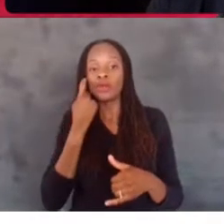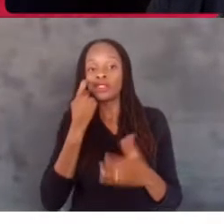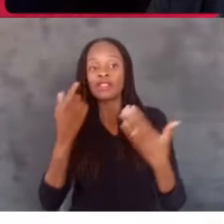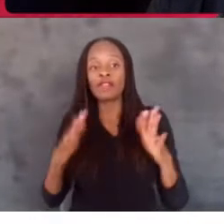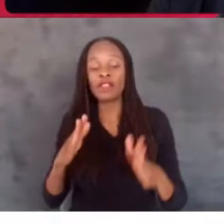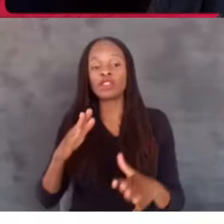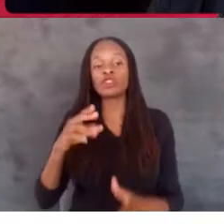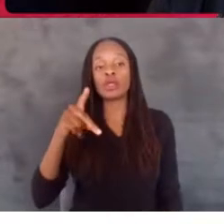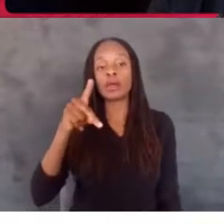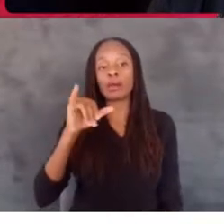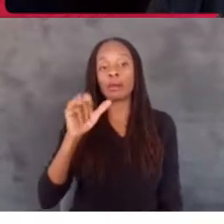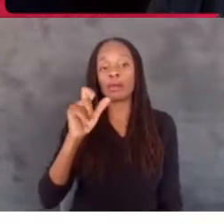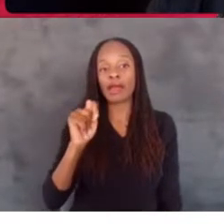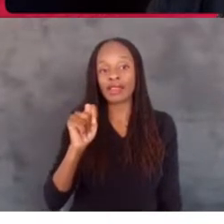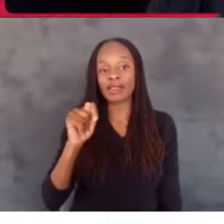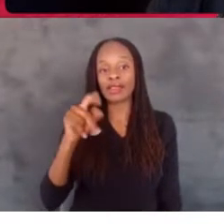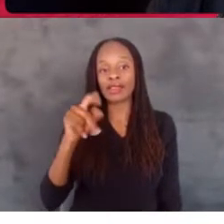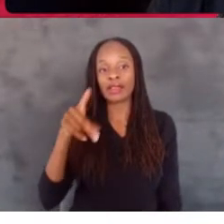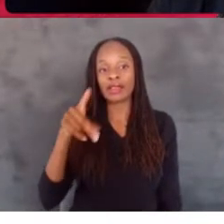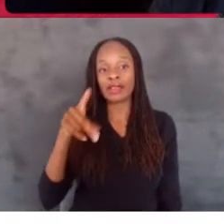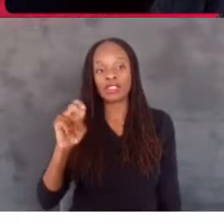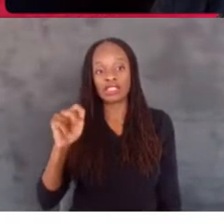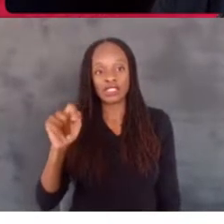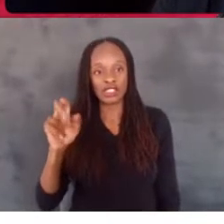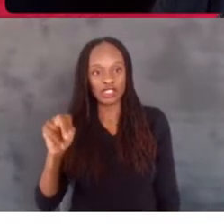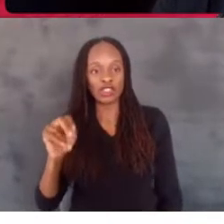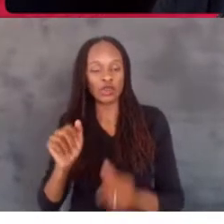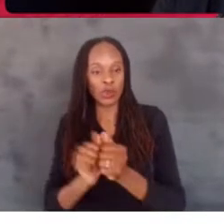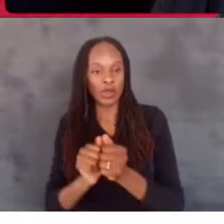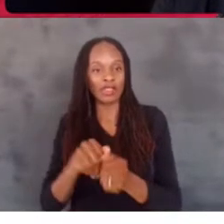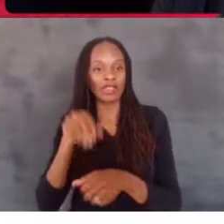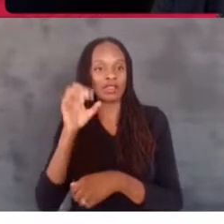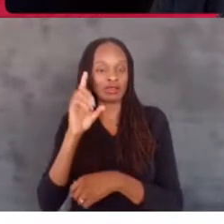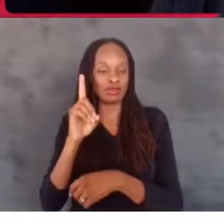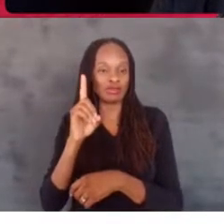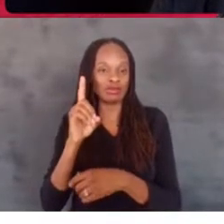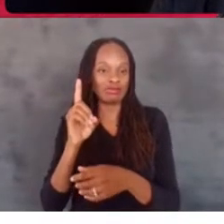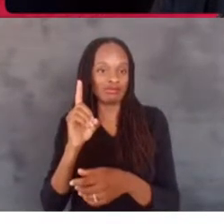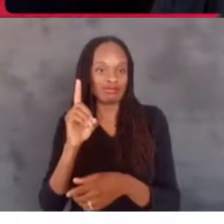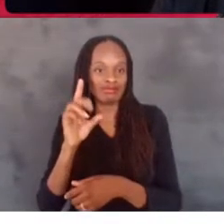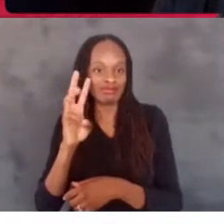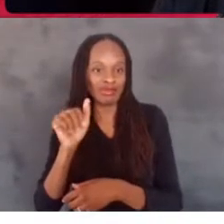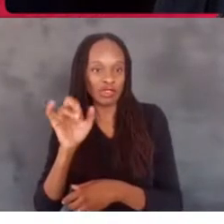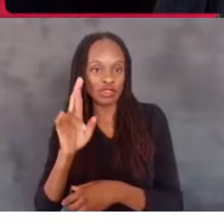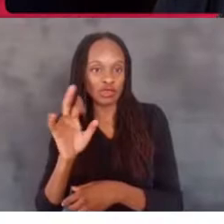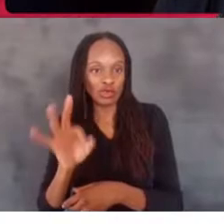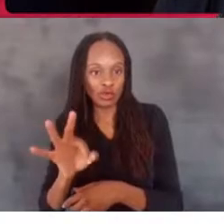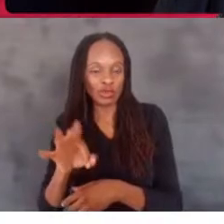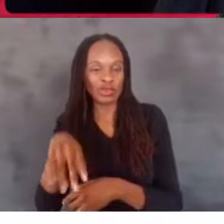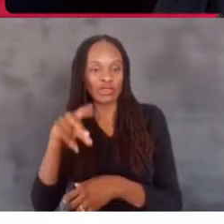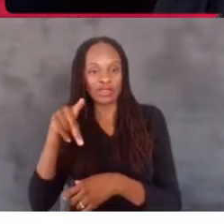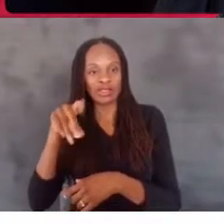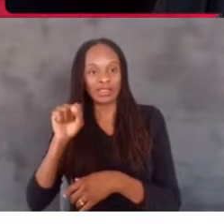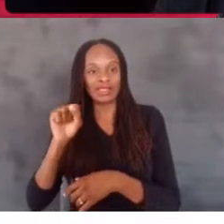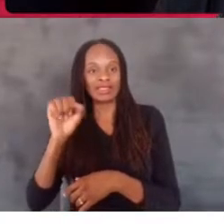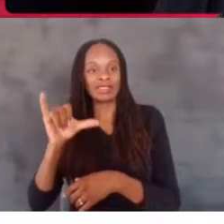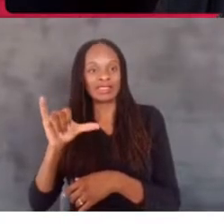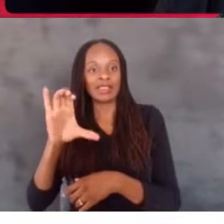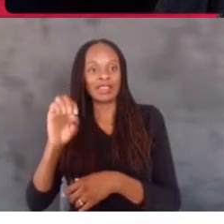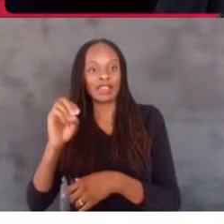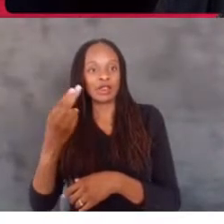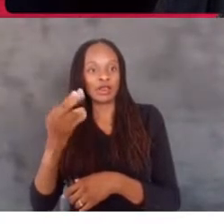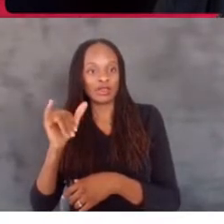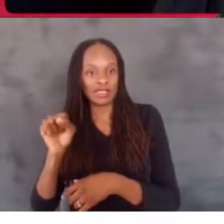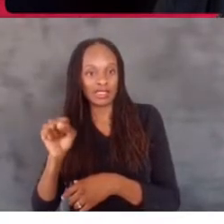presentation version of Dwarfo Psychosis, and we're working on finishing that and hopefully being able to take that to